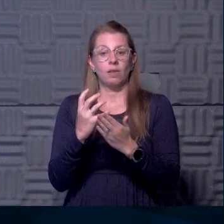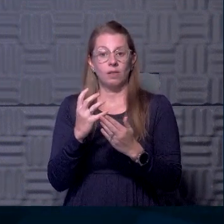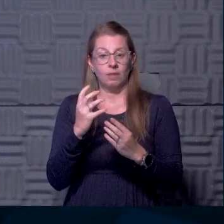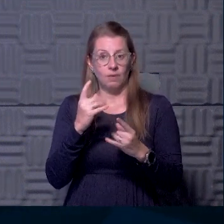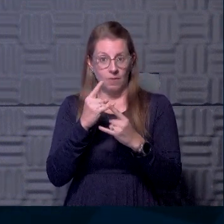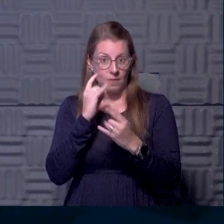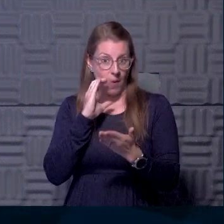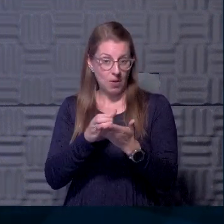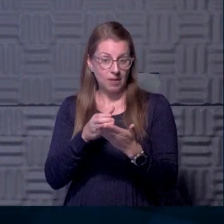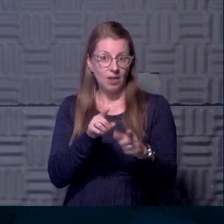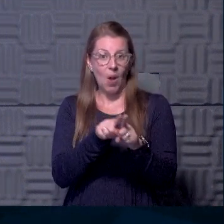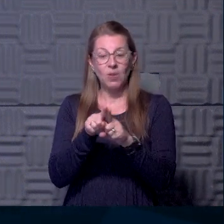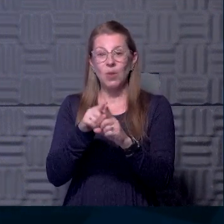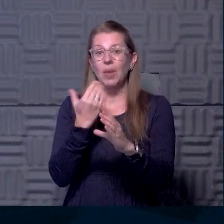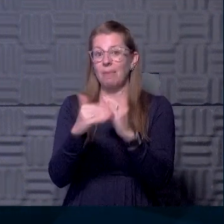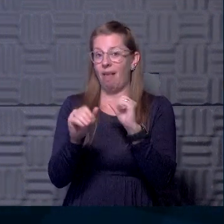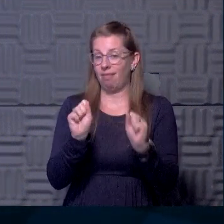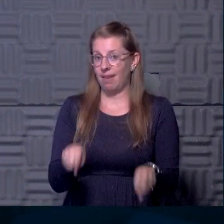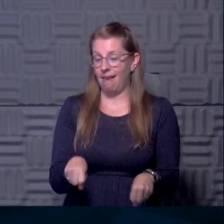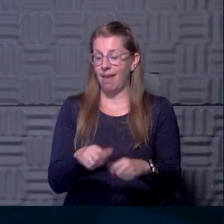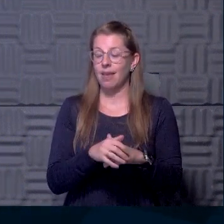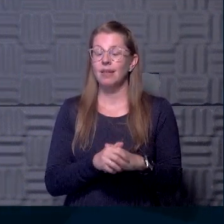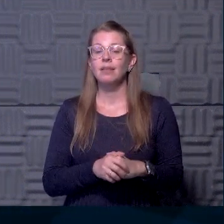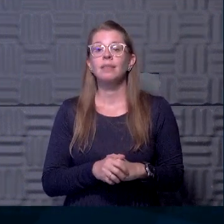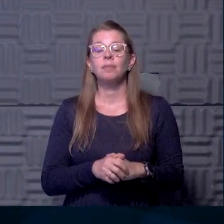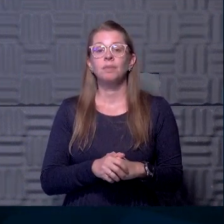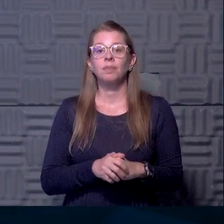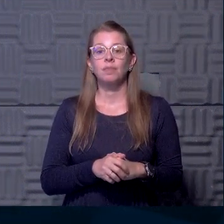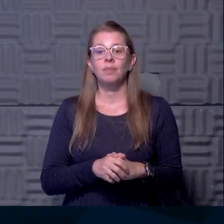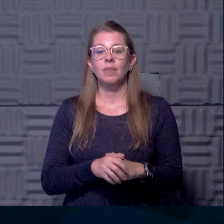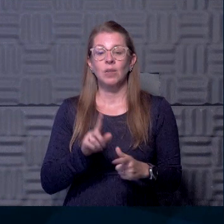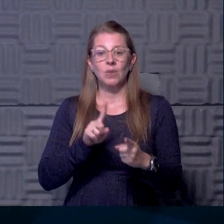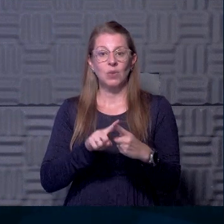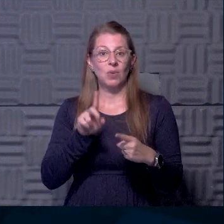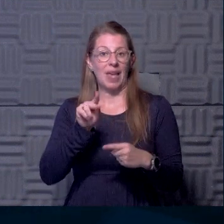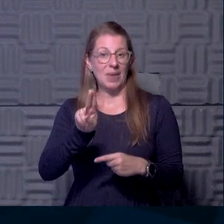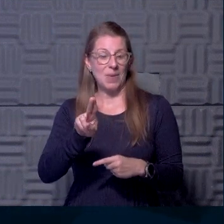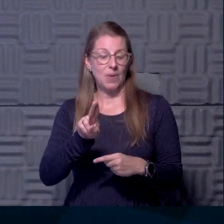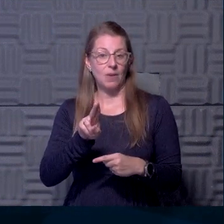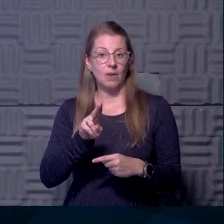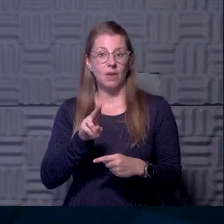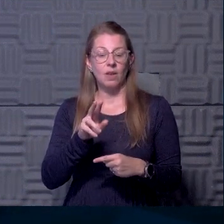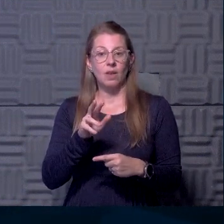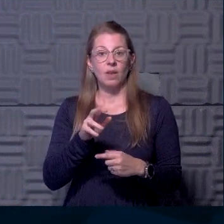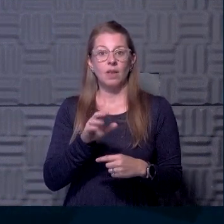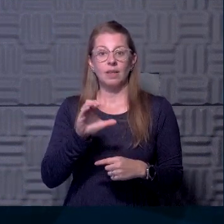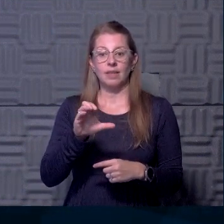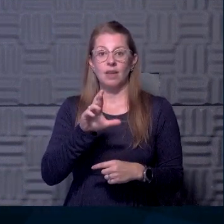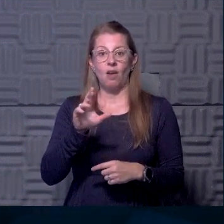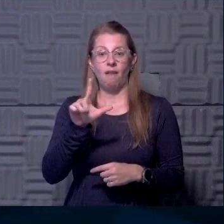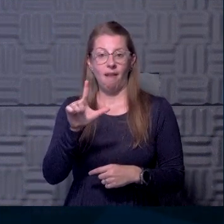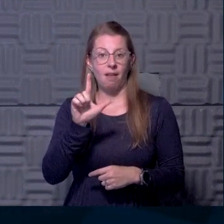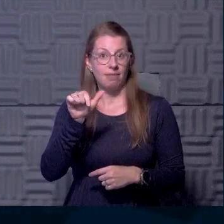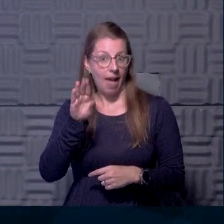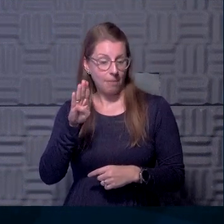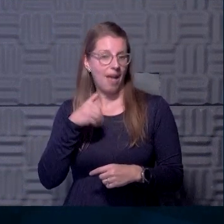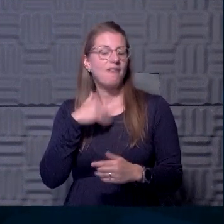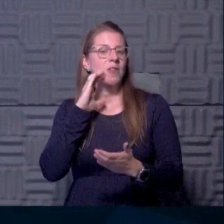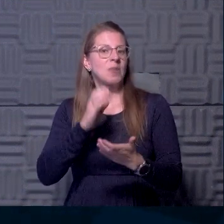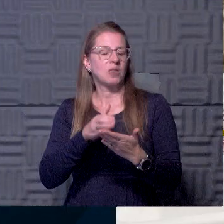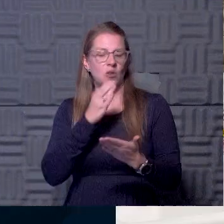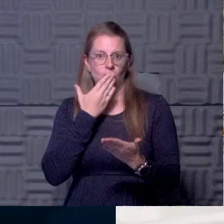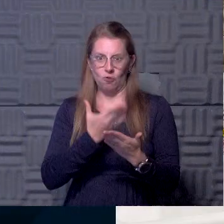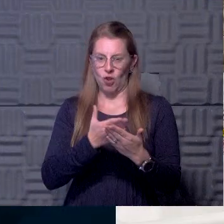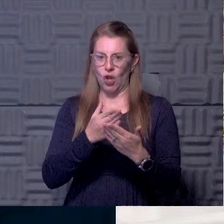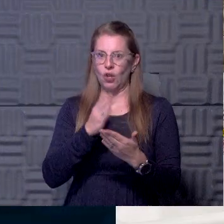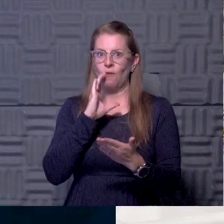medicalnewsnetwork at kmc.edu. We do are going to finish with some pictures today from CRL lab because there's some pretty good photos